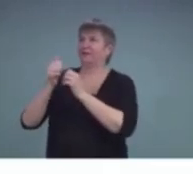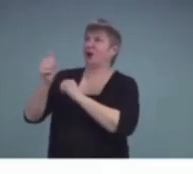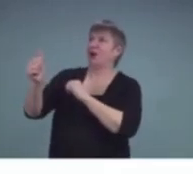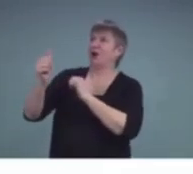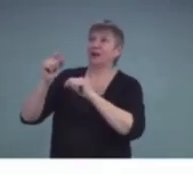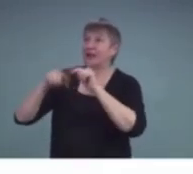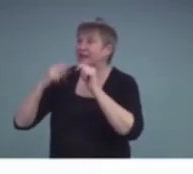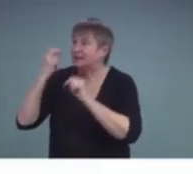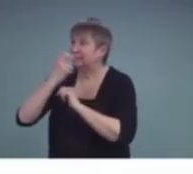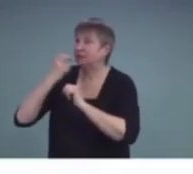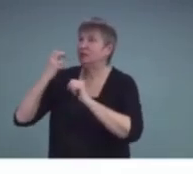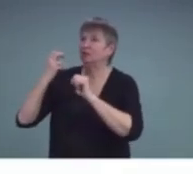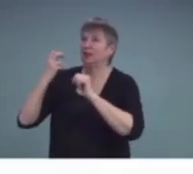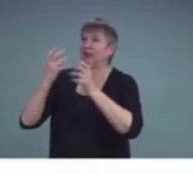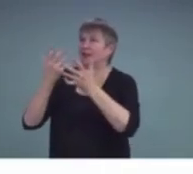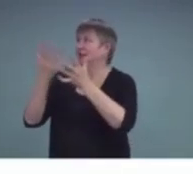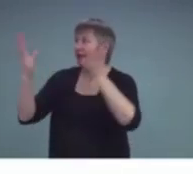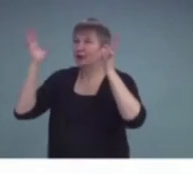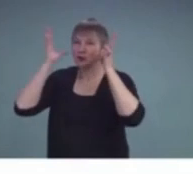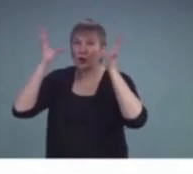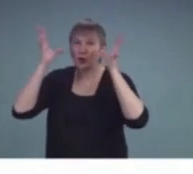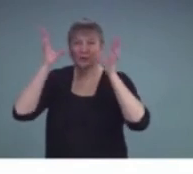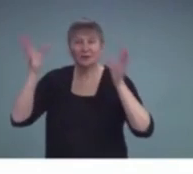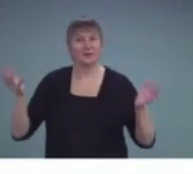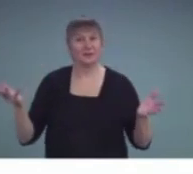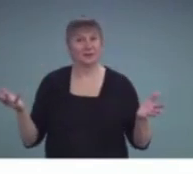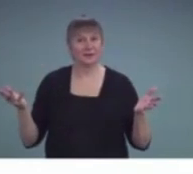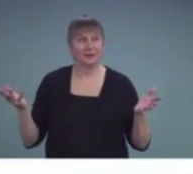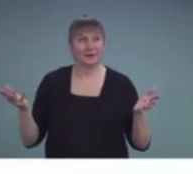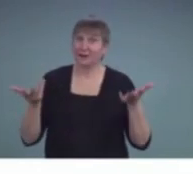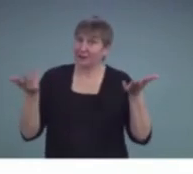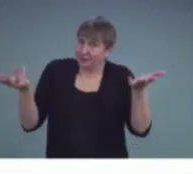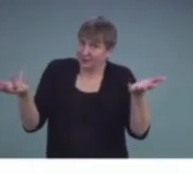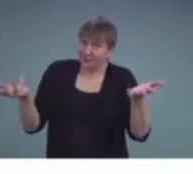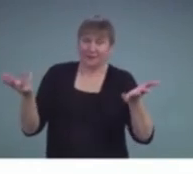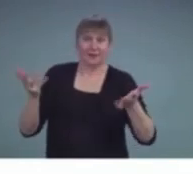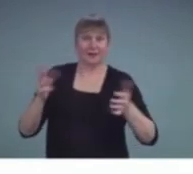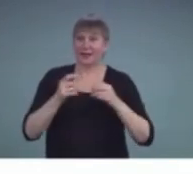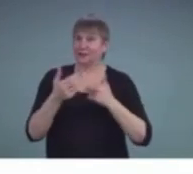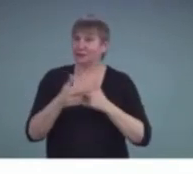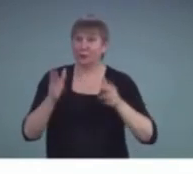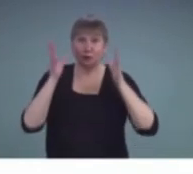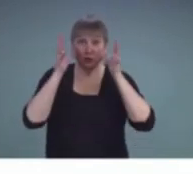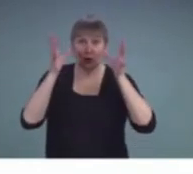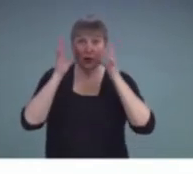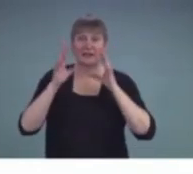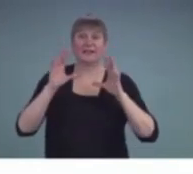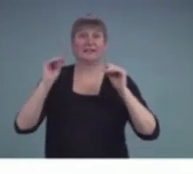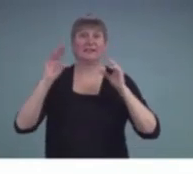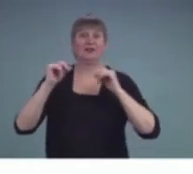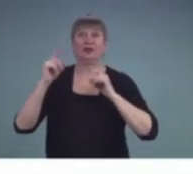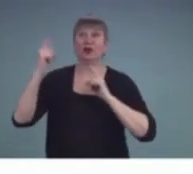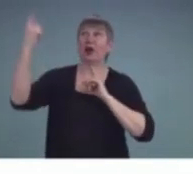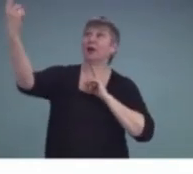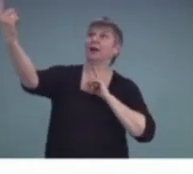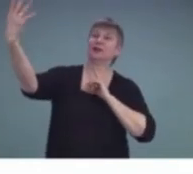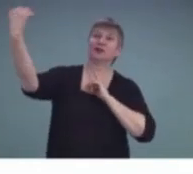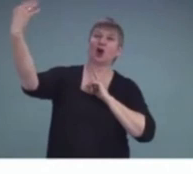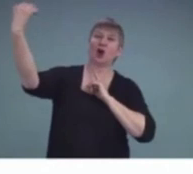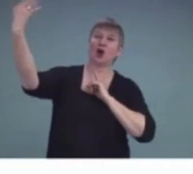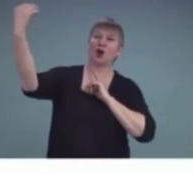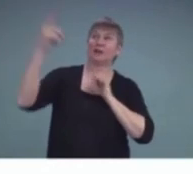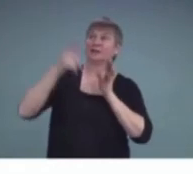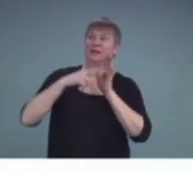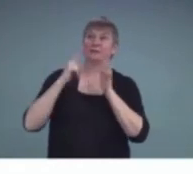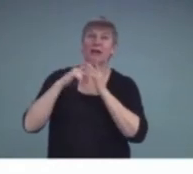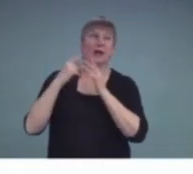communication. And again, they're very frequent. There's noise in classrooms, the teachers talk to you at a distance, and oftentimes they're not facing